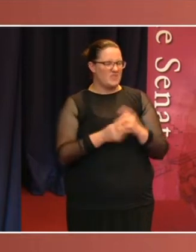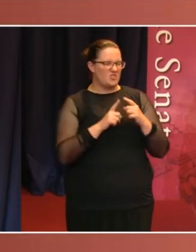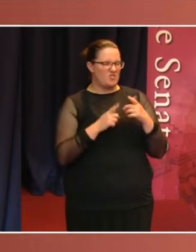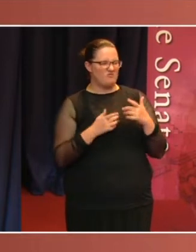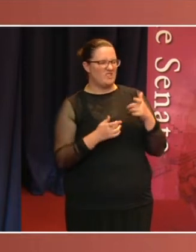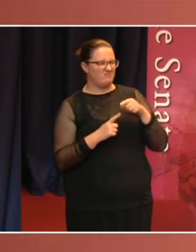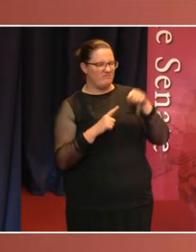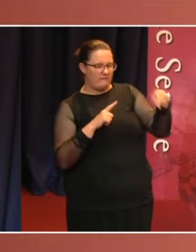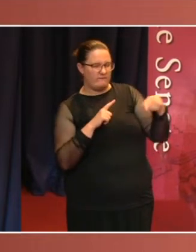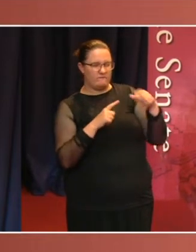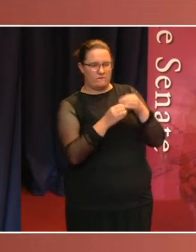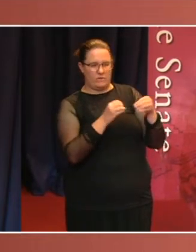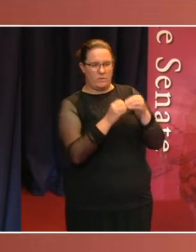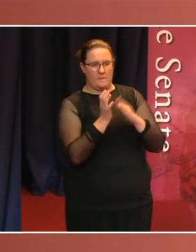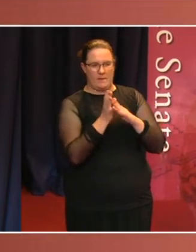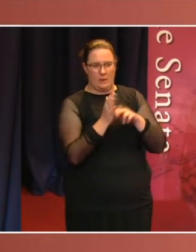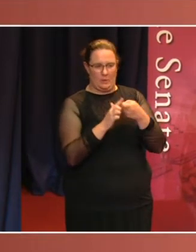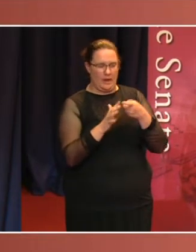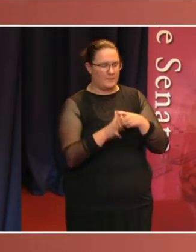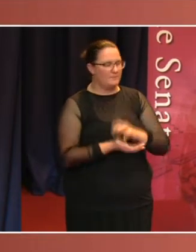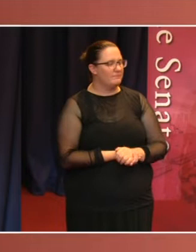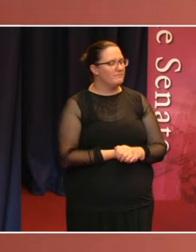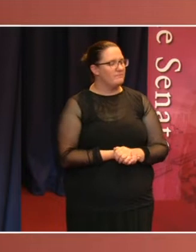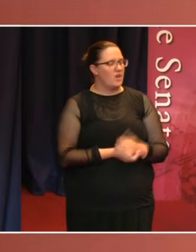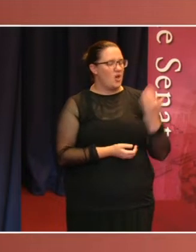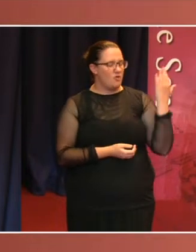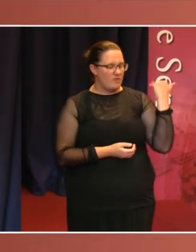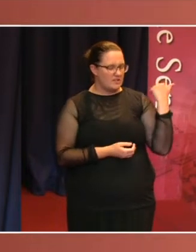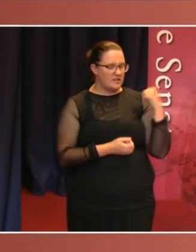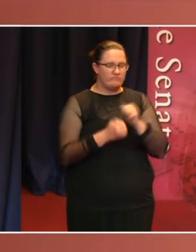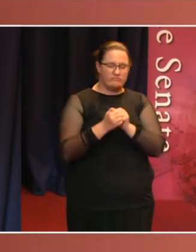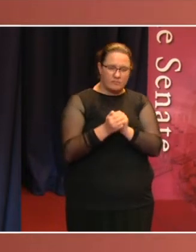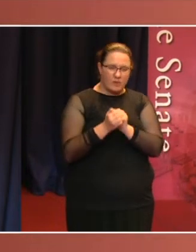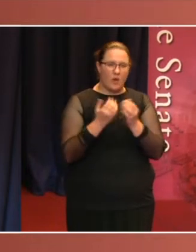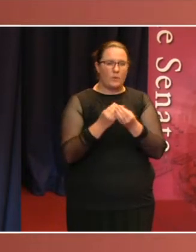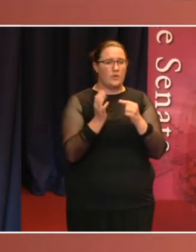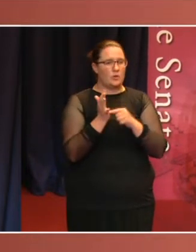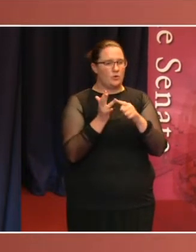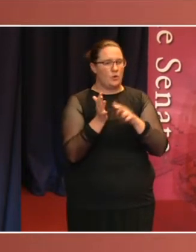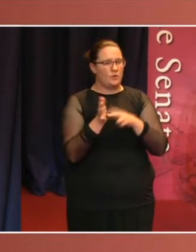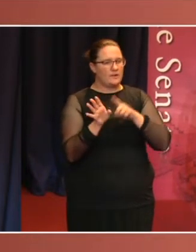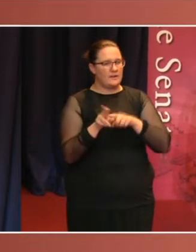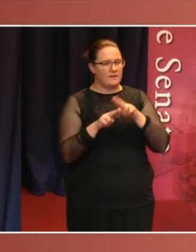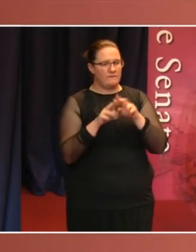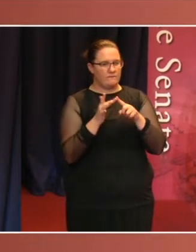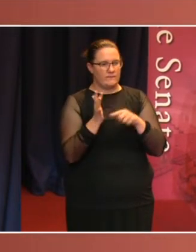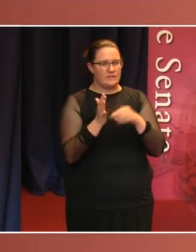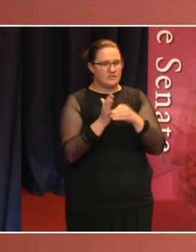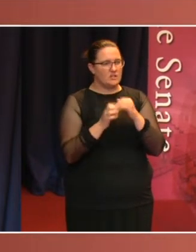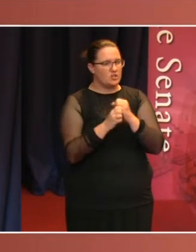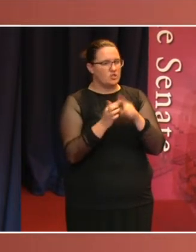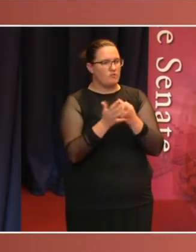In recent years, we collaborated with anti-corruption campaigner Tony Fitzgerald to put out his four principles to politicians